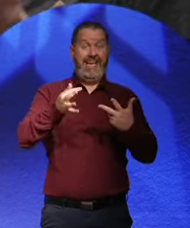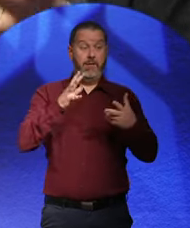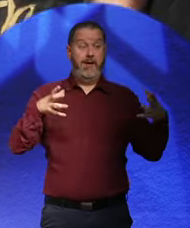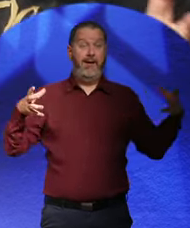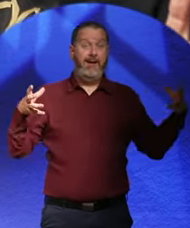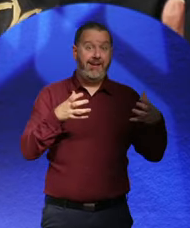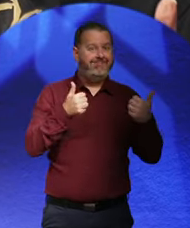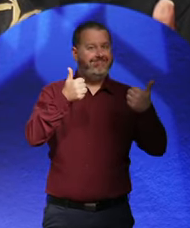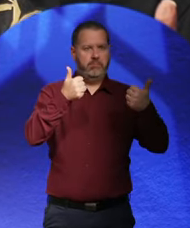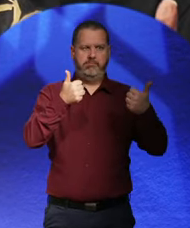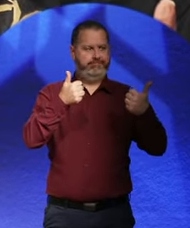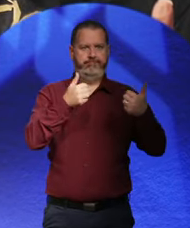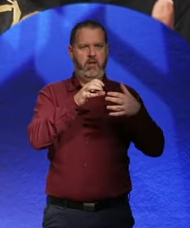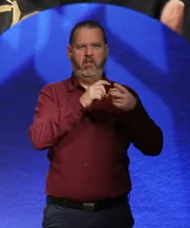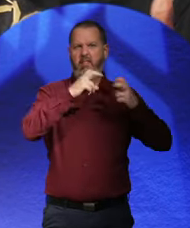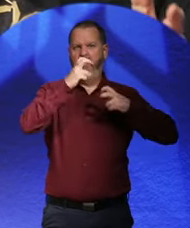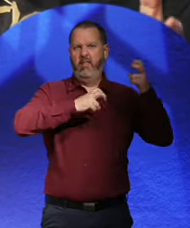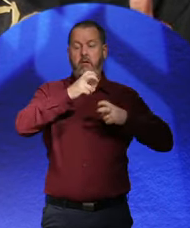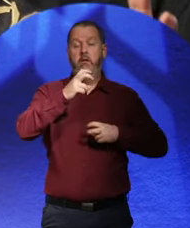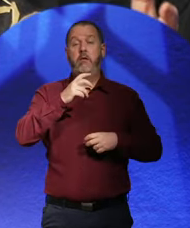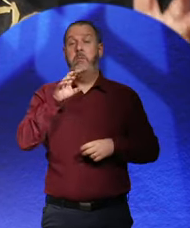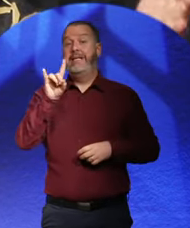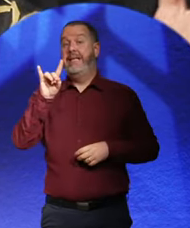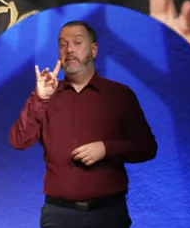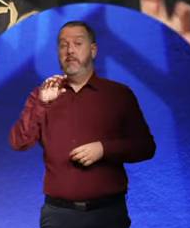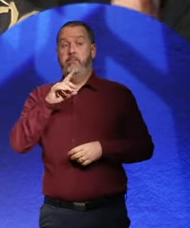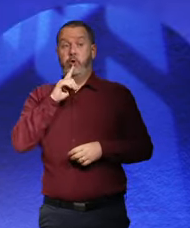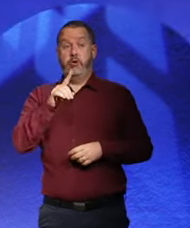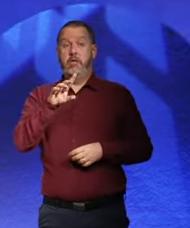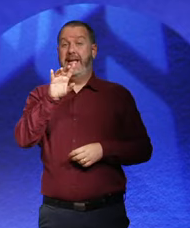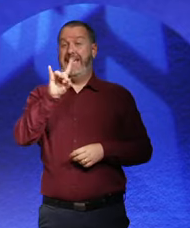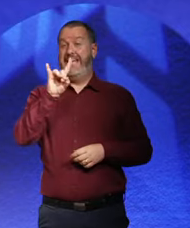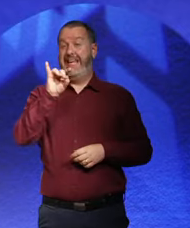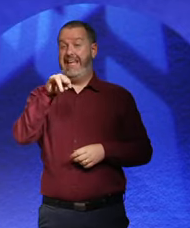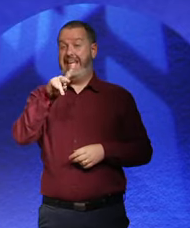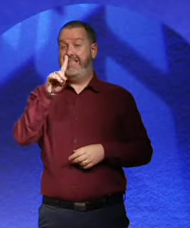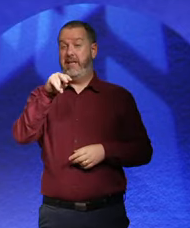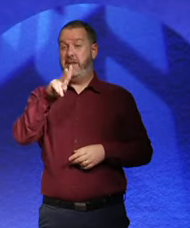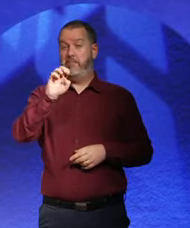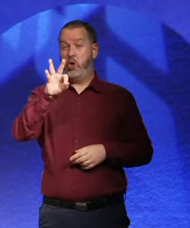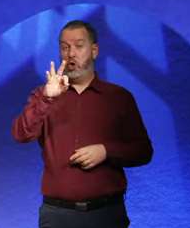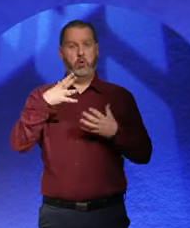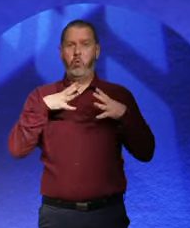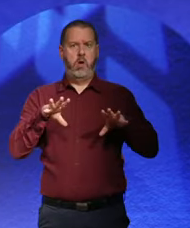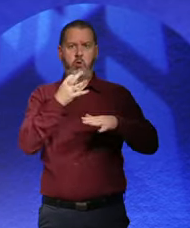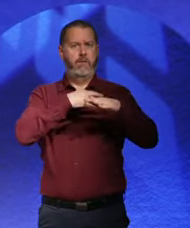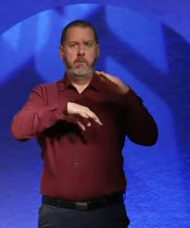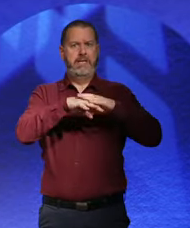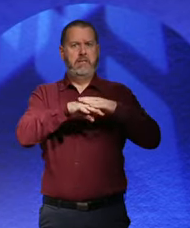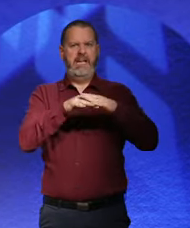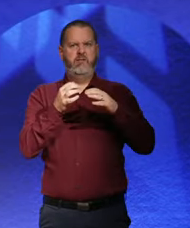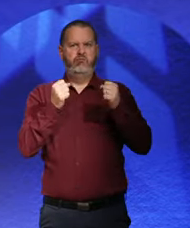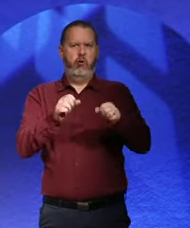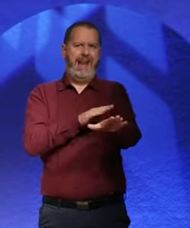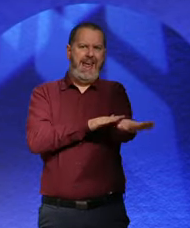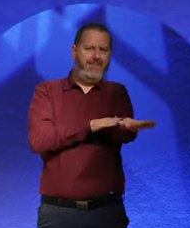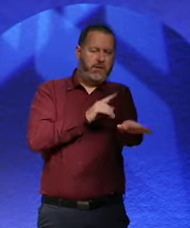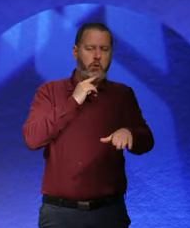Hindenburg didn't want a government of the left, he? So it's going to be hard to get that through Hindenburg.